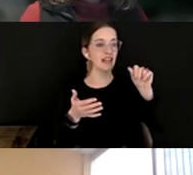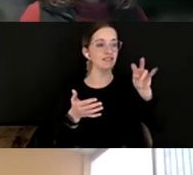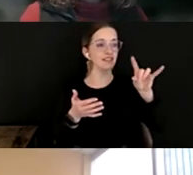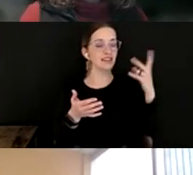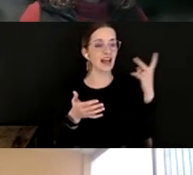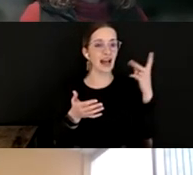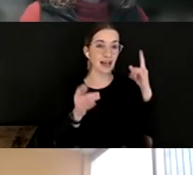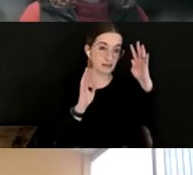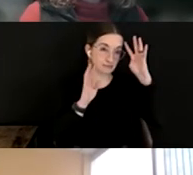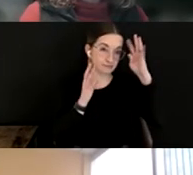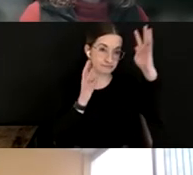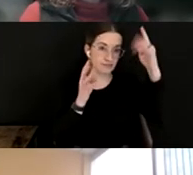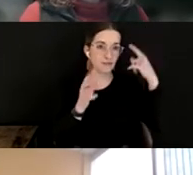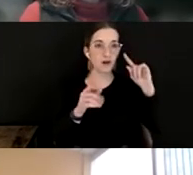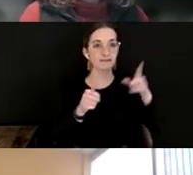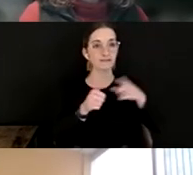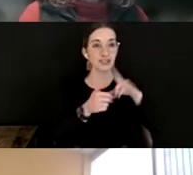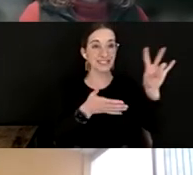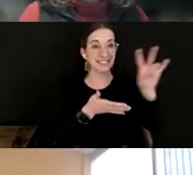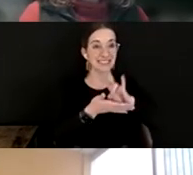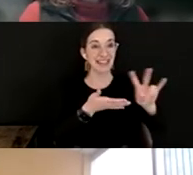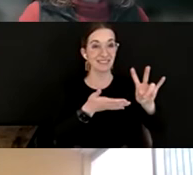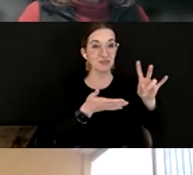seven weeks of shutdowns in the US.